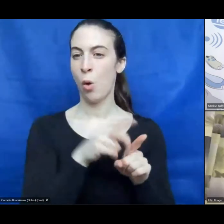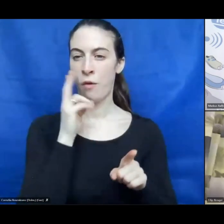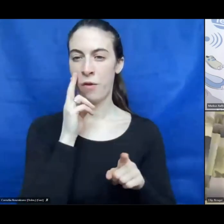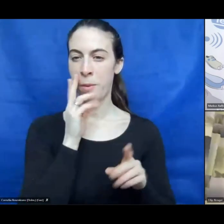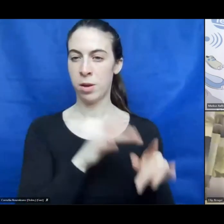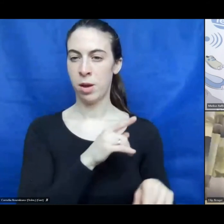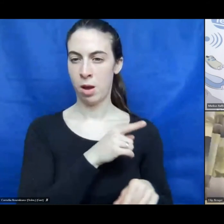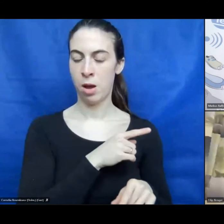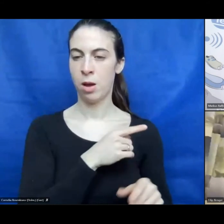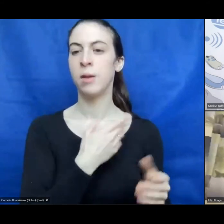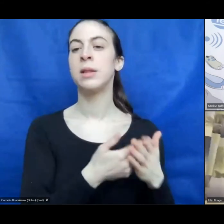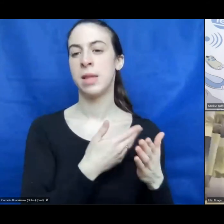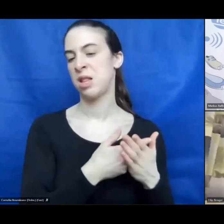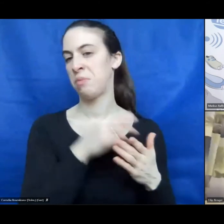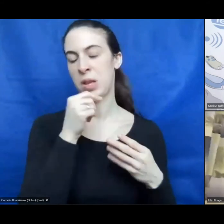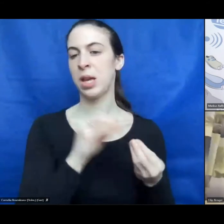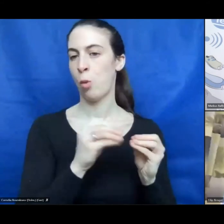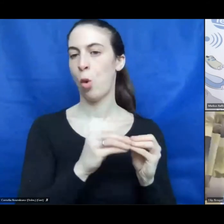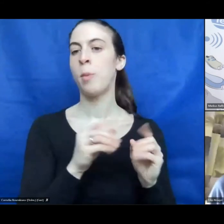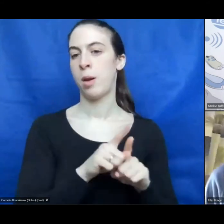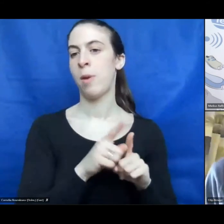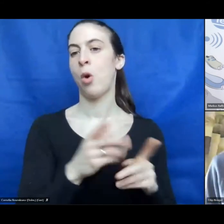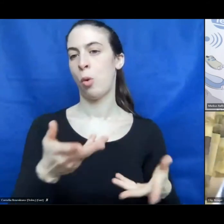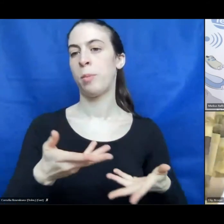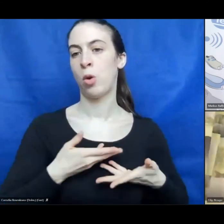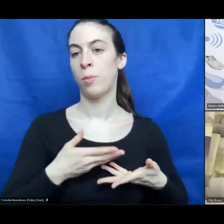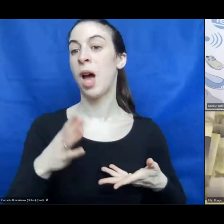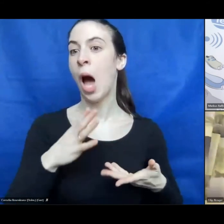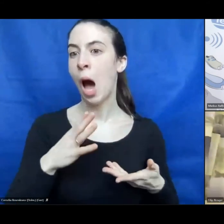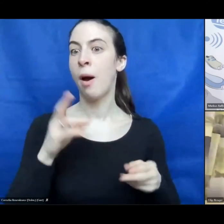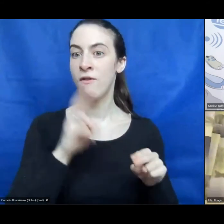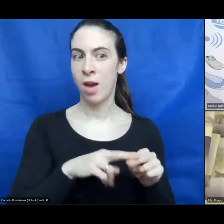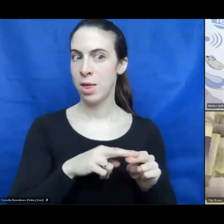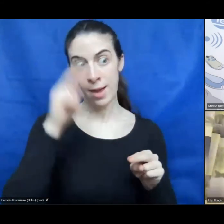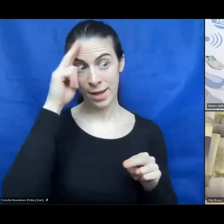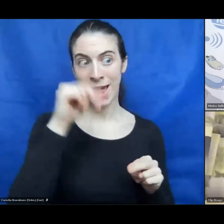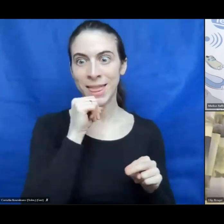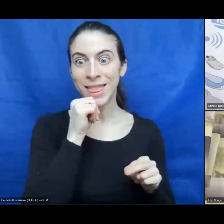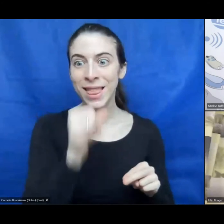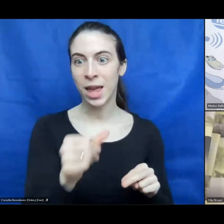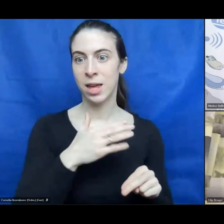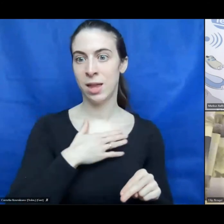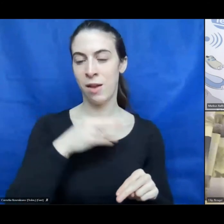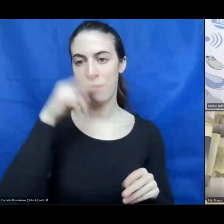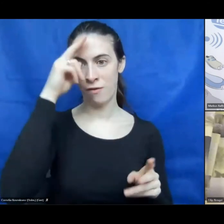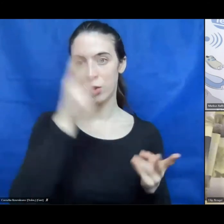so it was no problem for me. But if I wouldn't know my father-in-law, I wouldn't get any